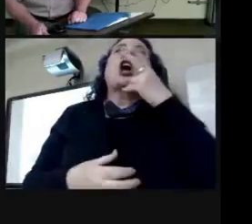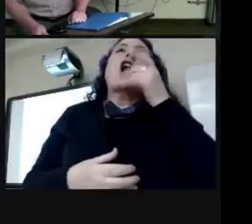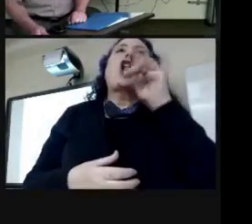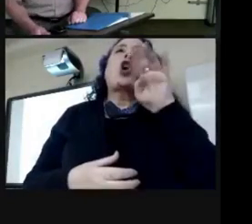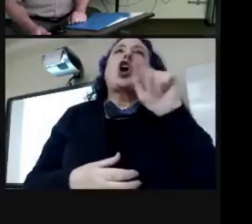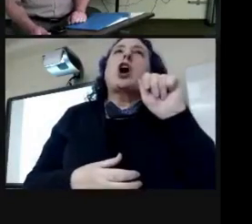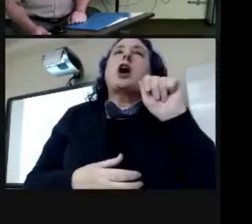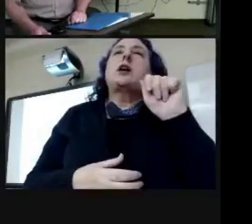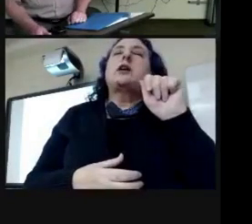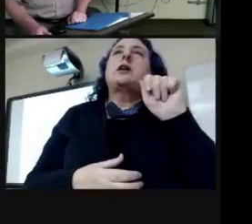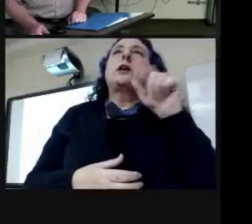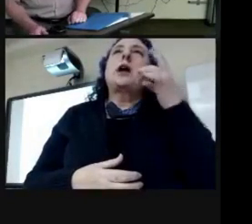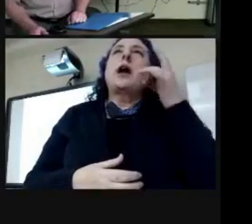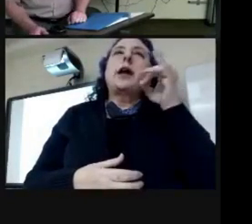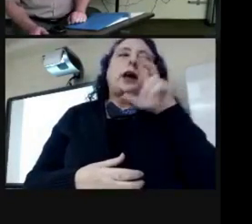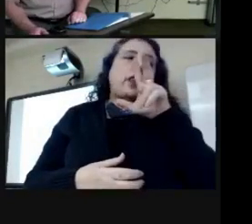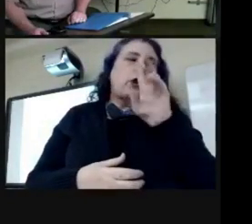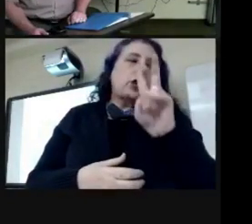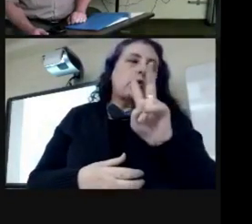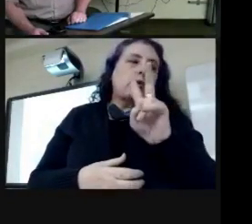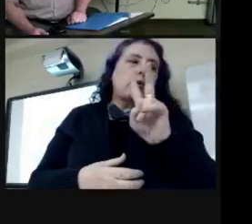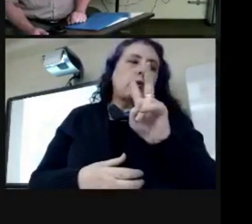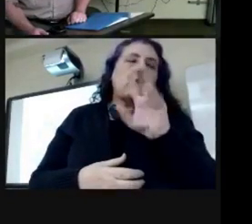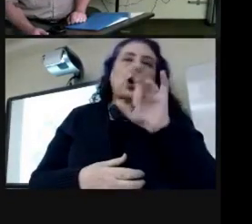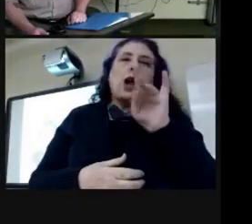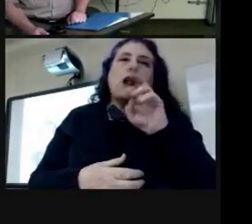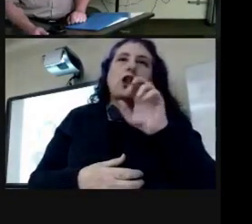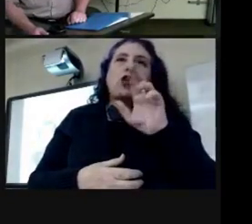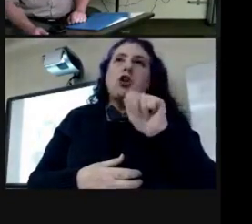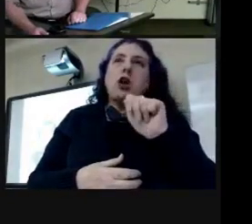So the 1832 cholera epidemic.